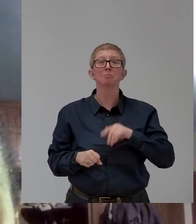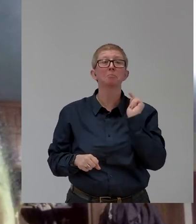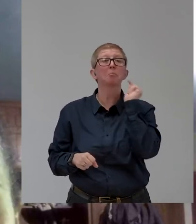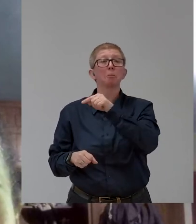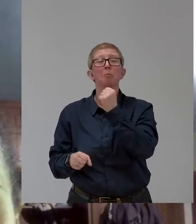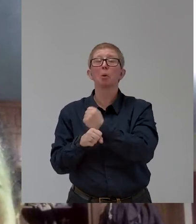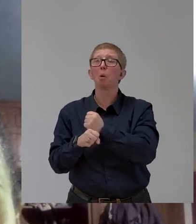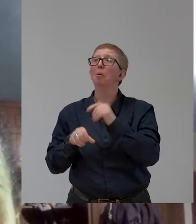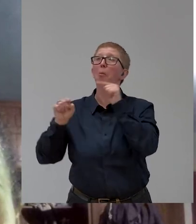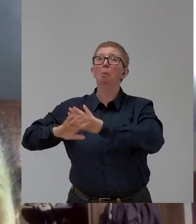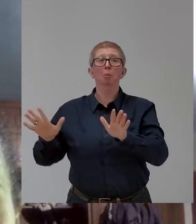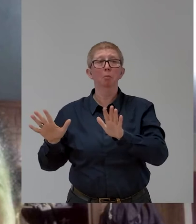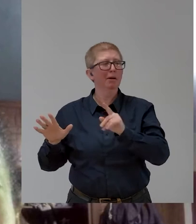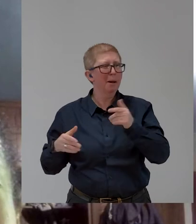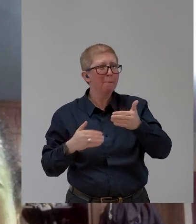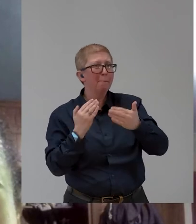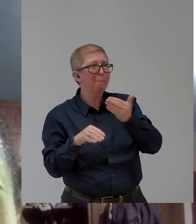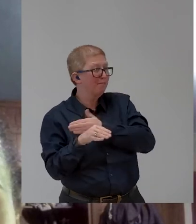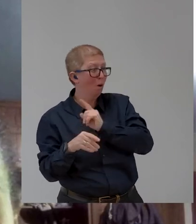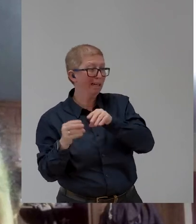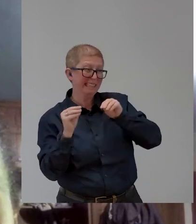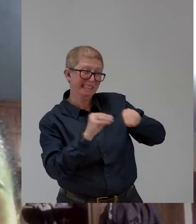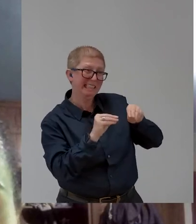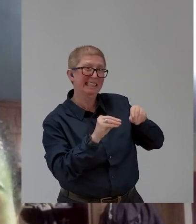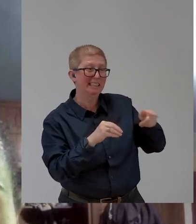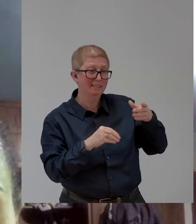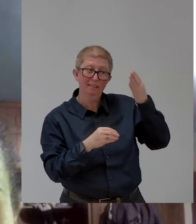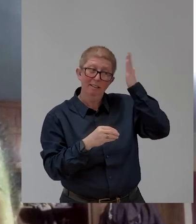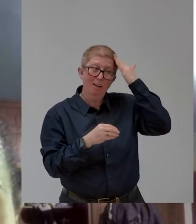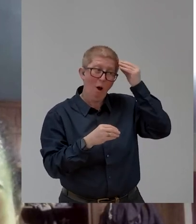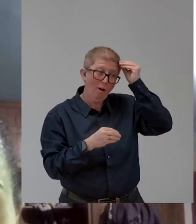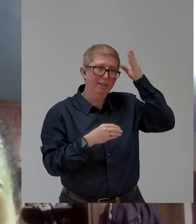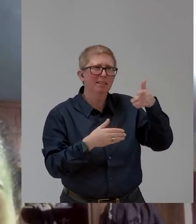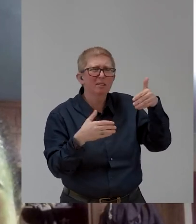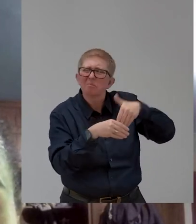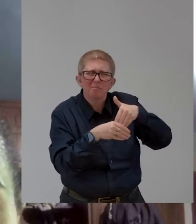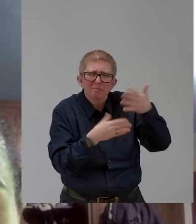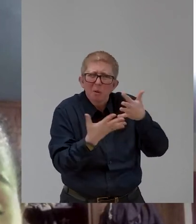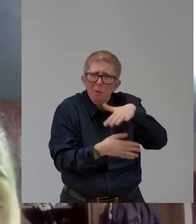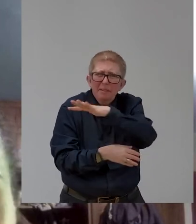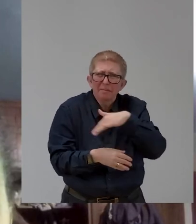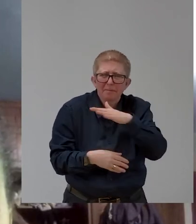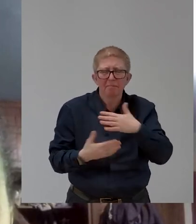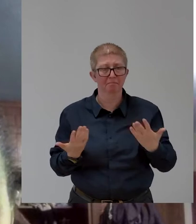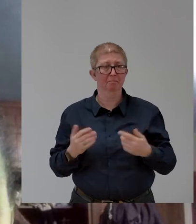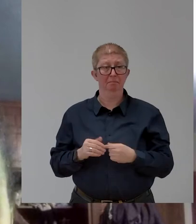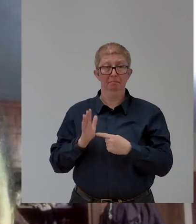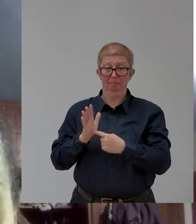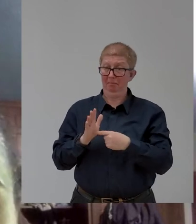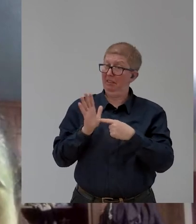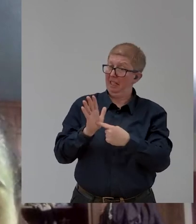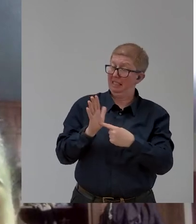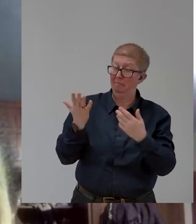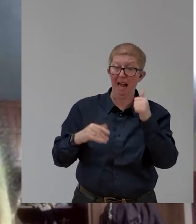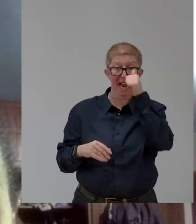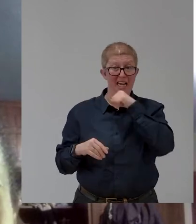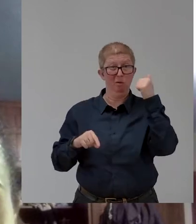to share with you a very tragic story that happened in Ethiopia just a month ago. A law school student who was blind and had finished his